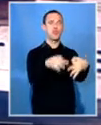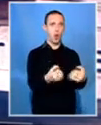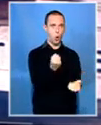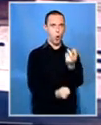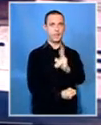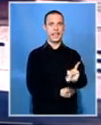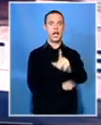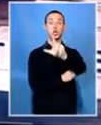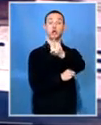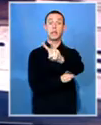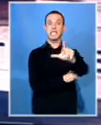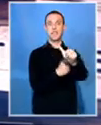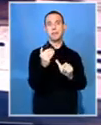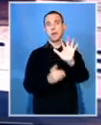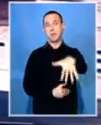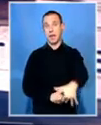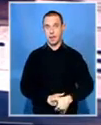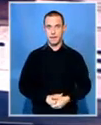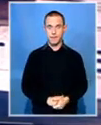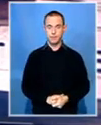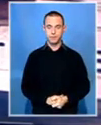university's centenary celebrations.